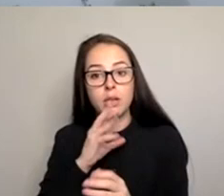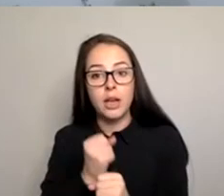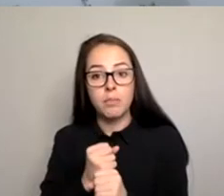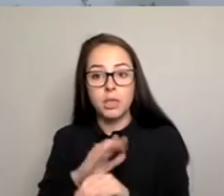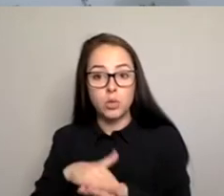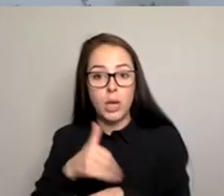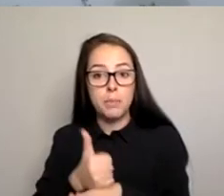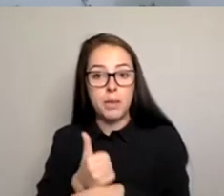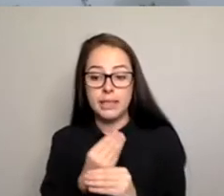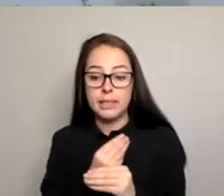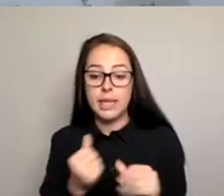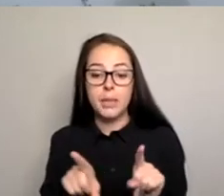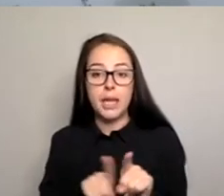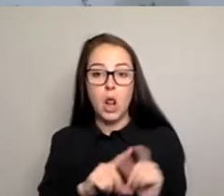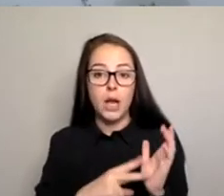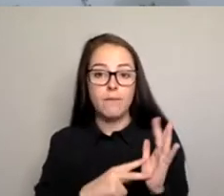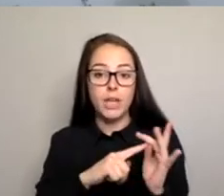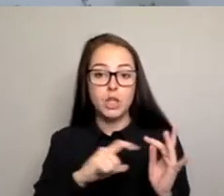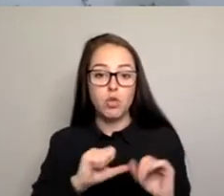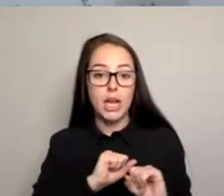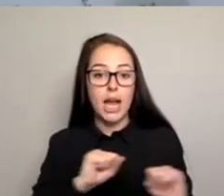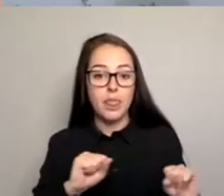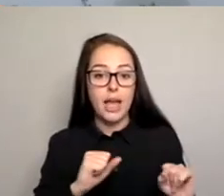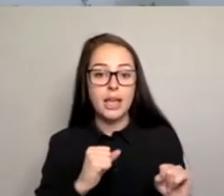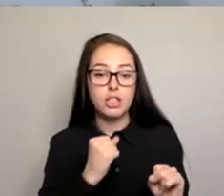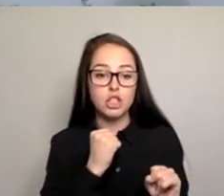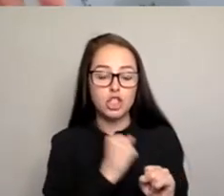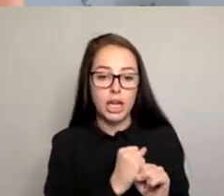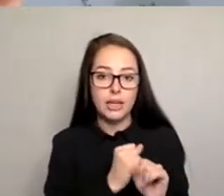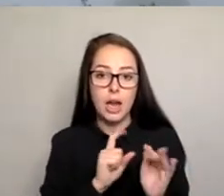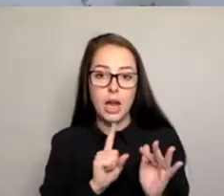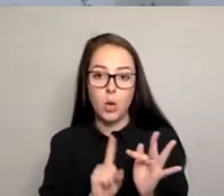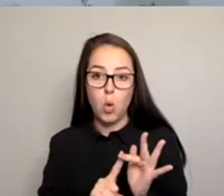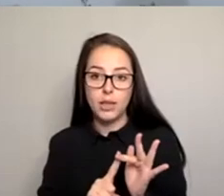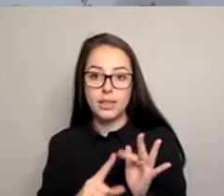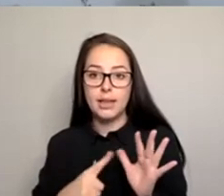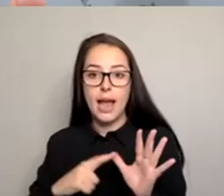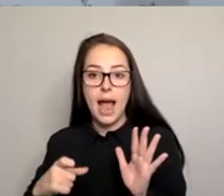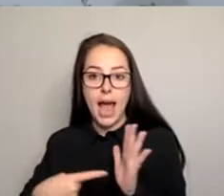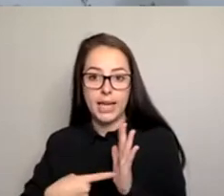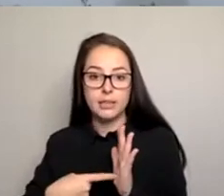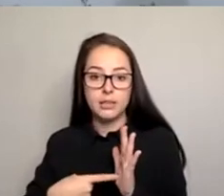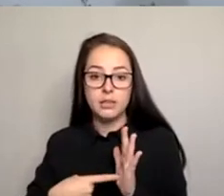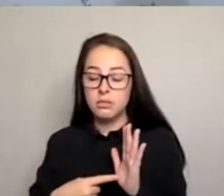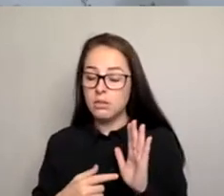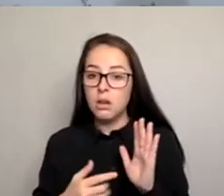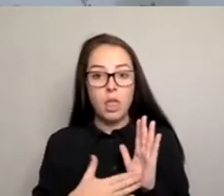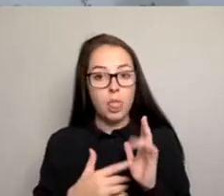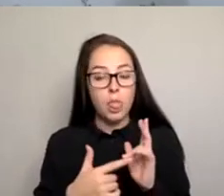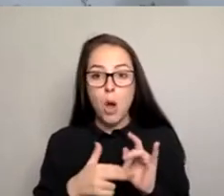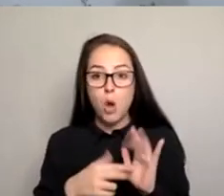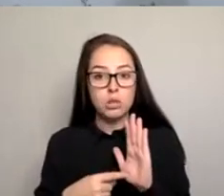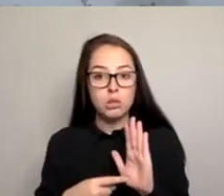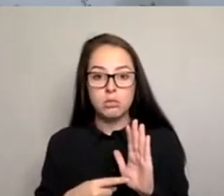equality act, gender equity act, sorry. And the motion passed unanimously without any